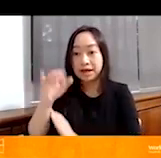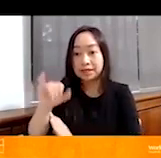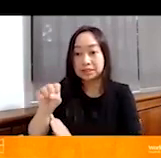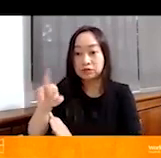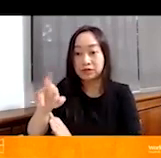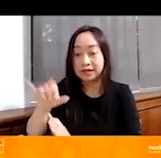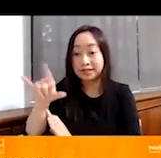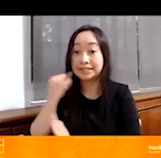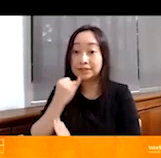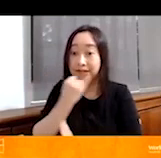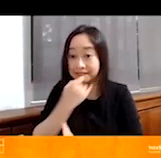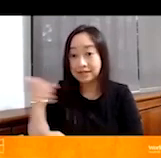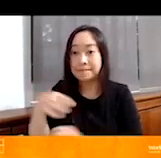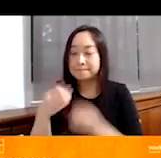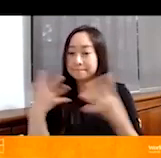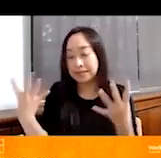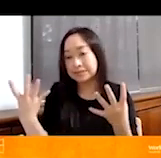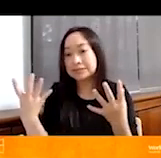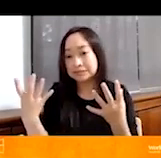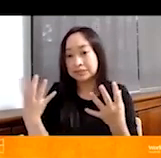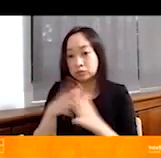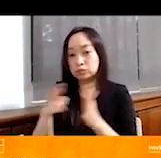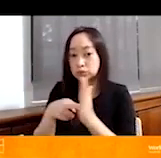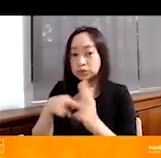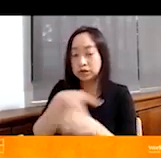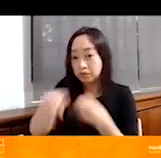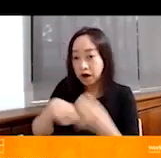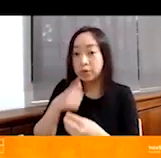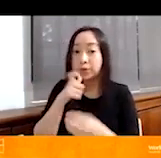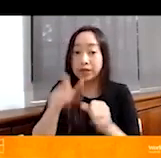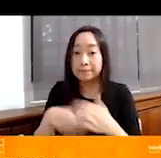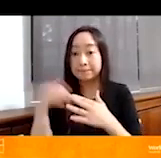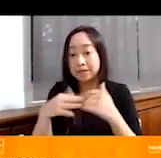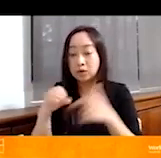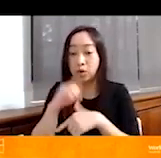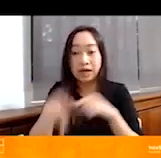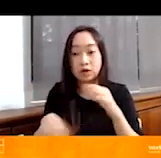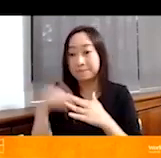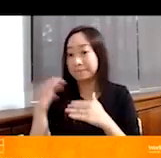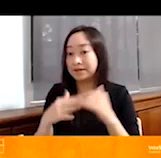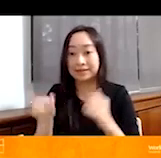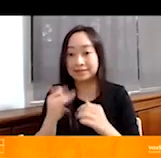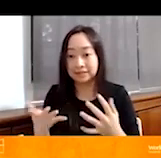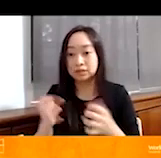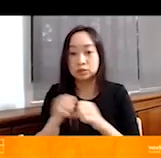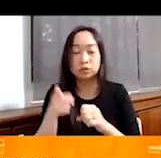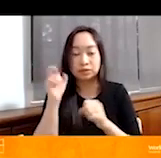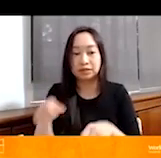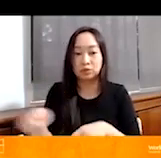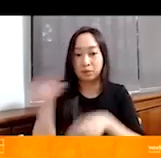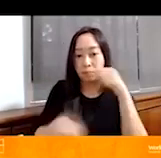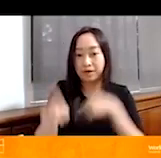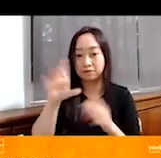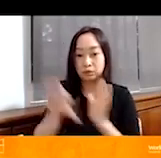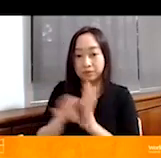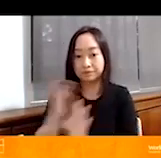occupation. And there's lots of rules around, actually, who can build and who can't build. So I think if we just go back one photo before